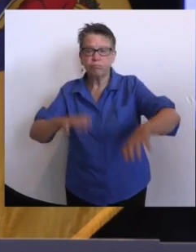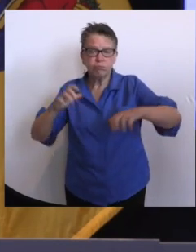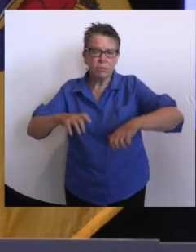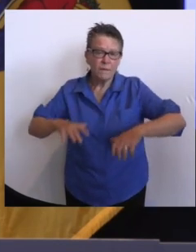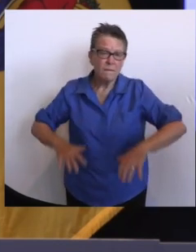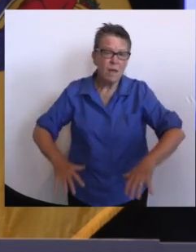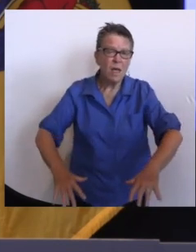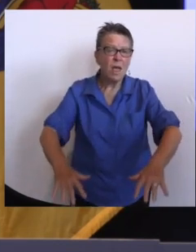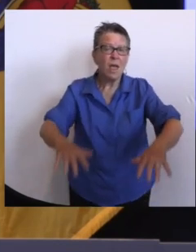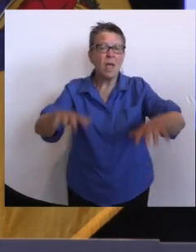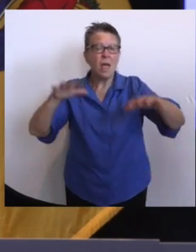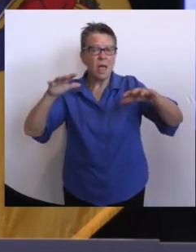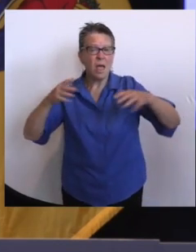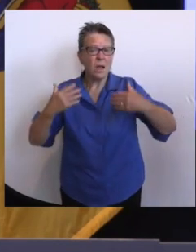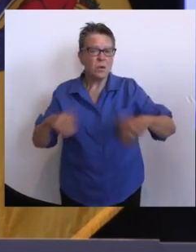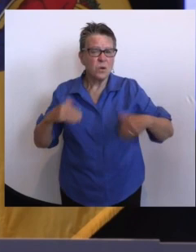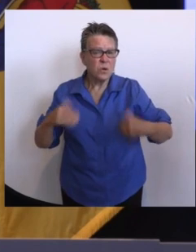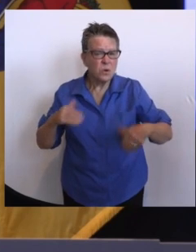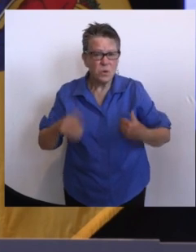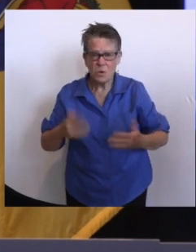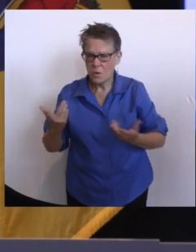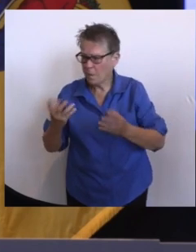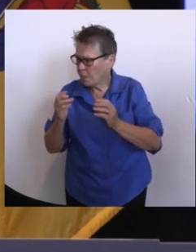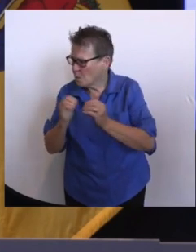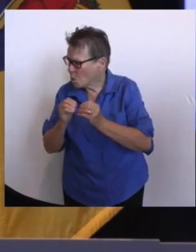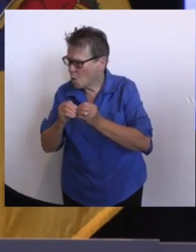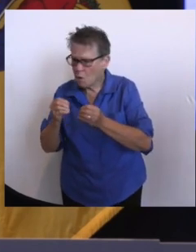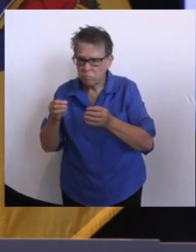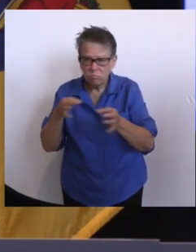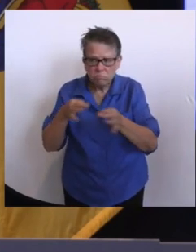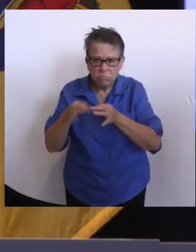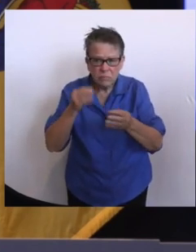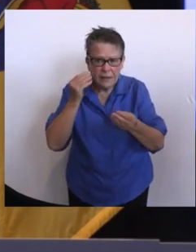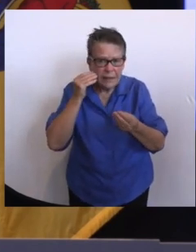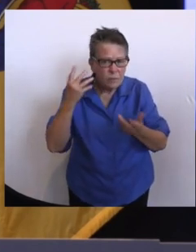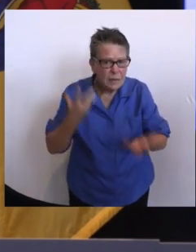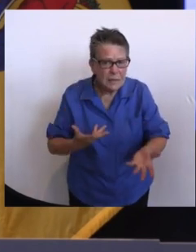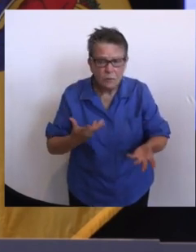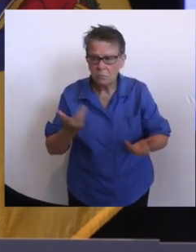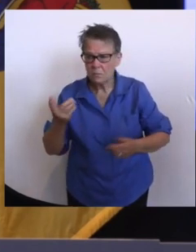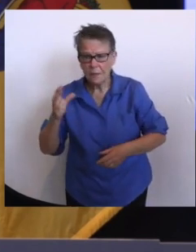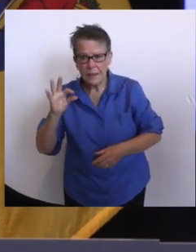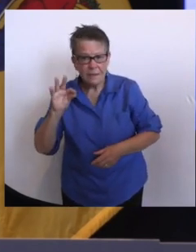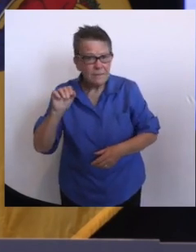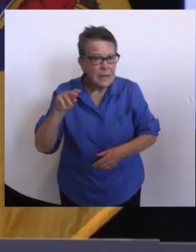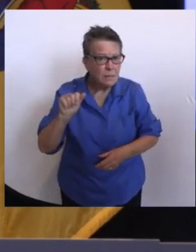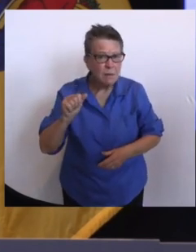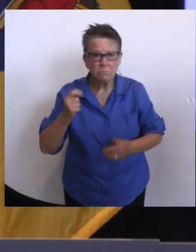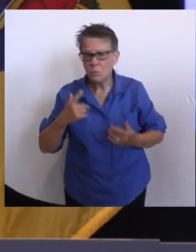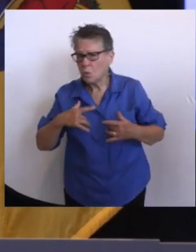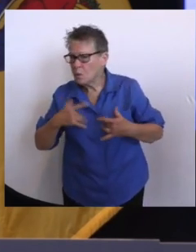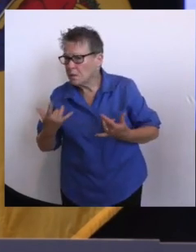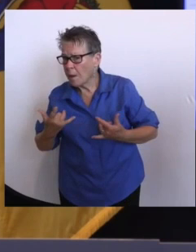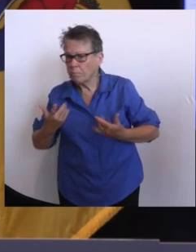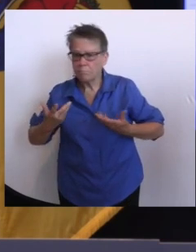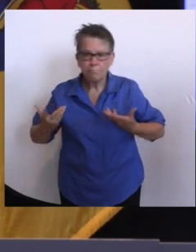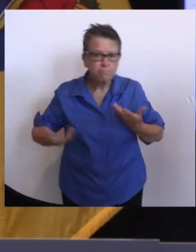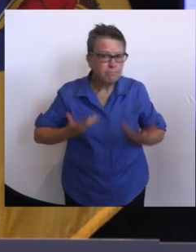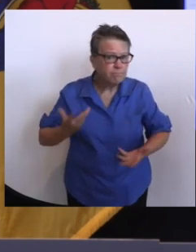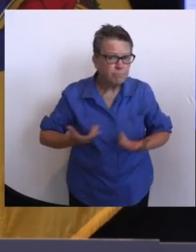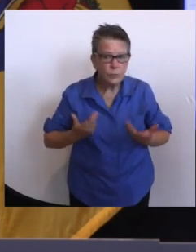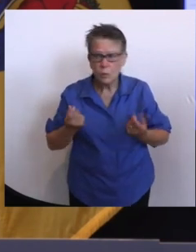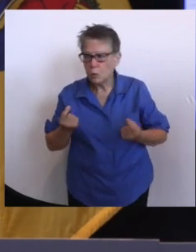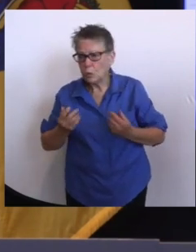Ida. Any more color you've got on the FEMA relationship and steps that are being taken there in particular?